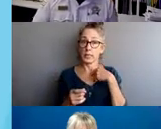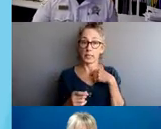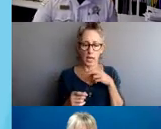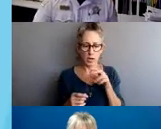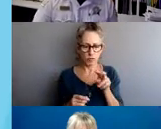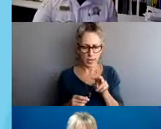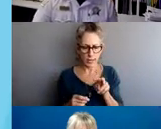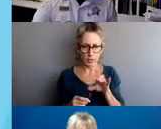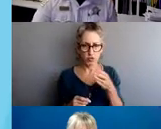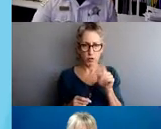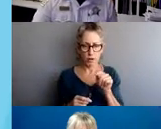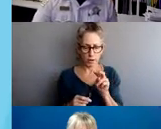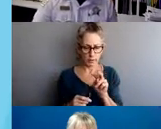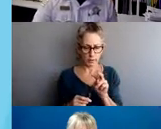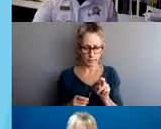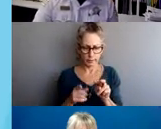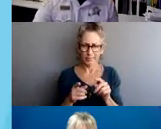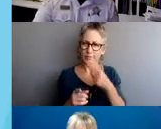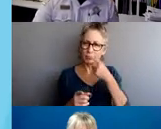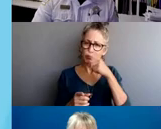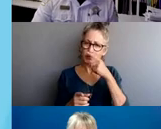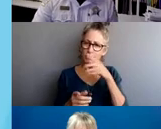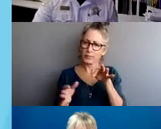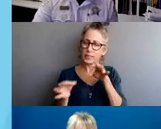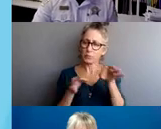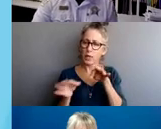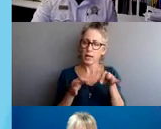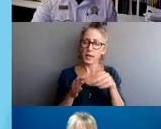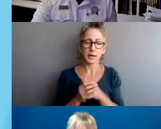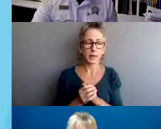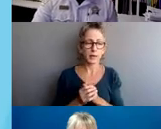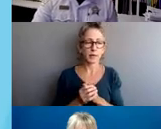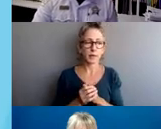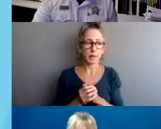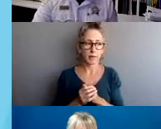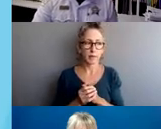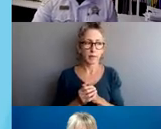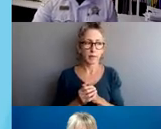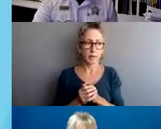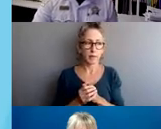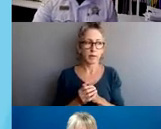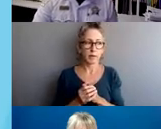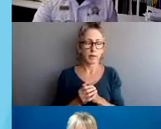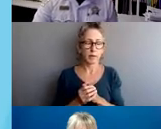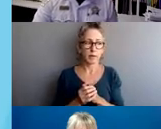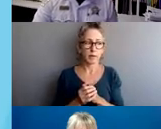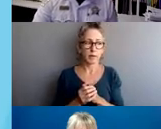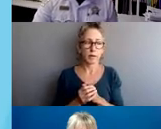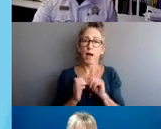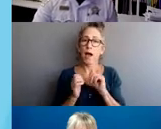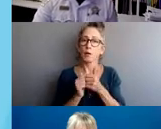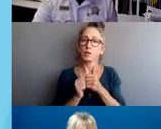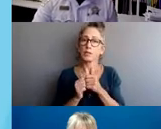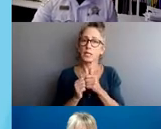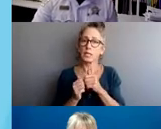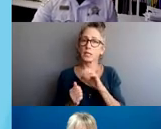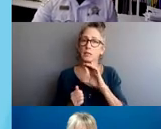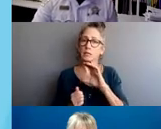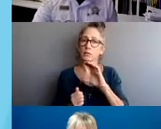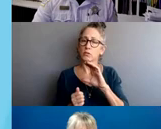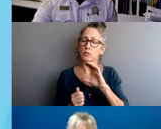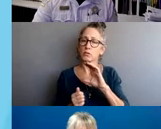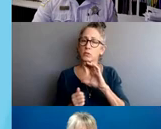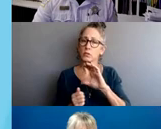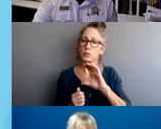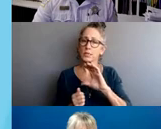about how the department received some of that community input and how the department used this community input to